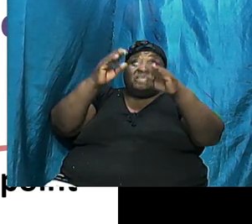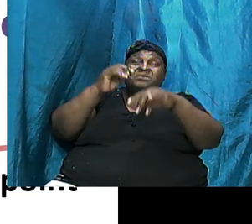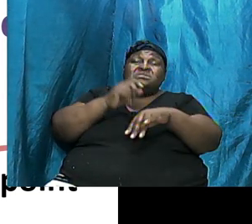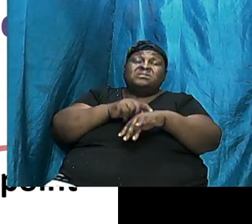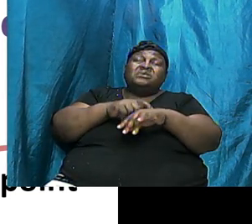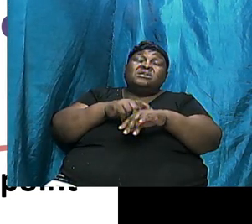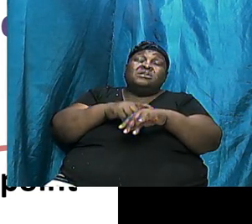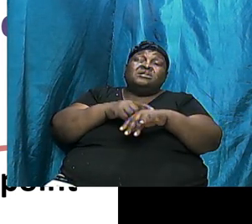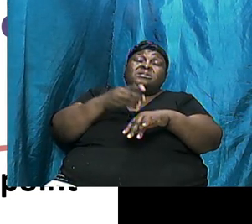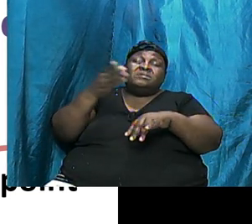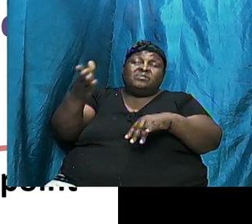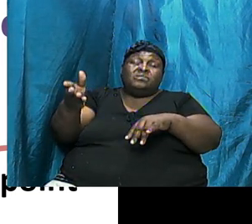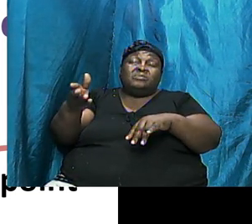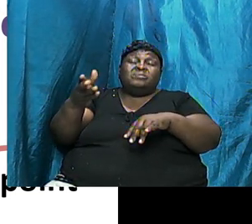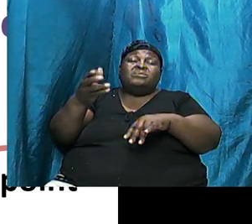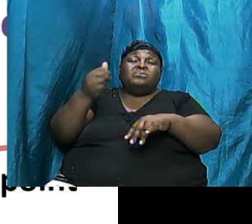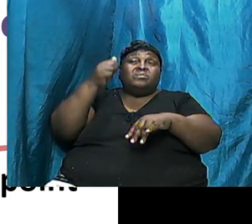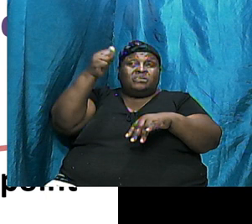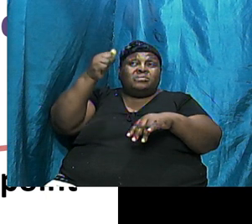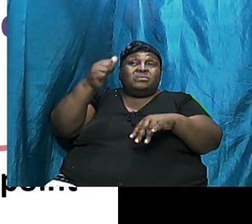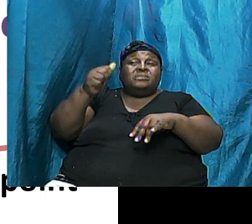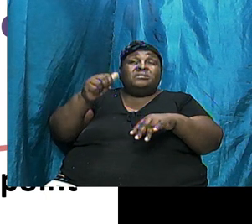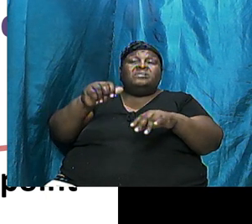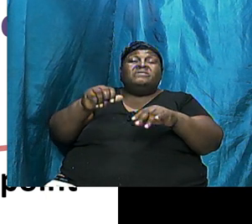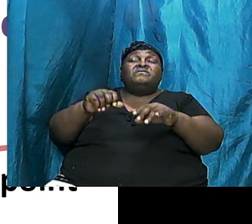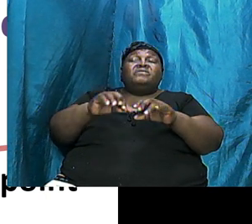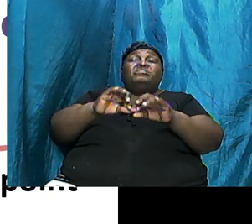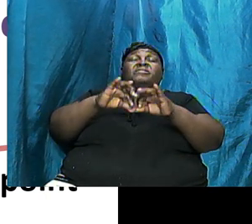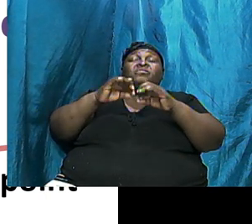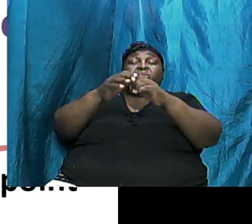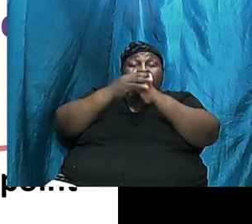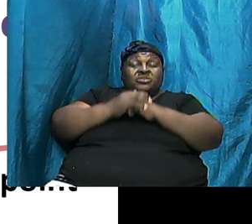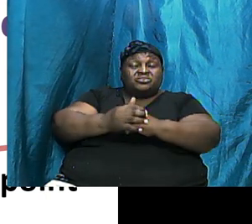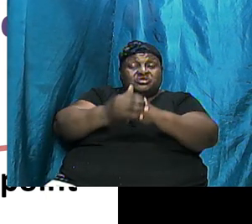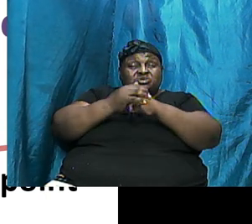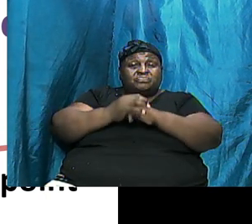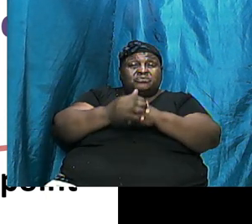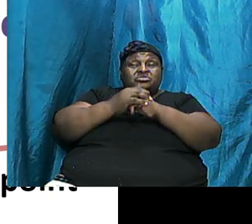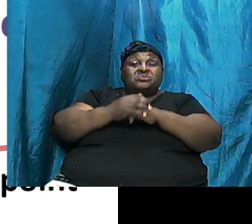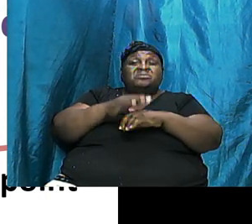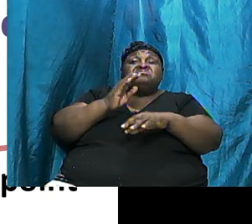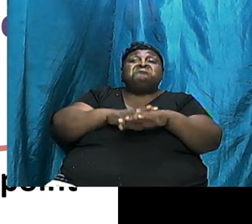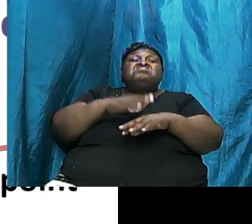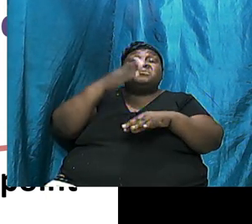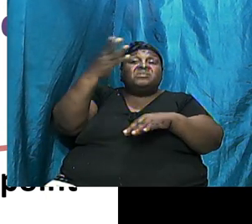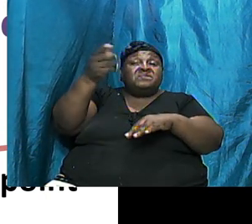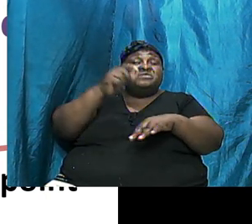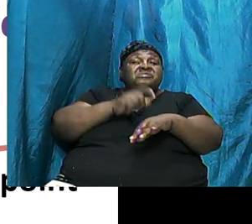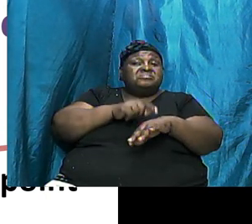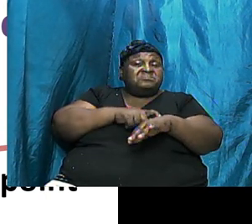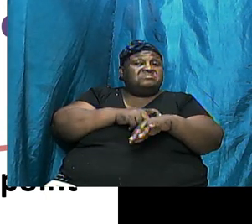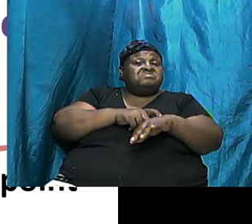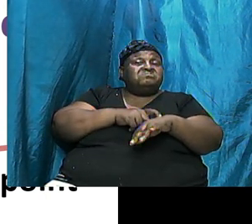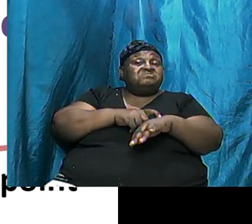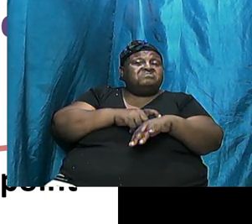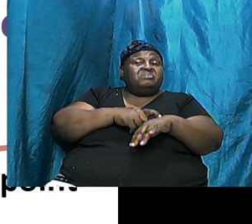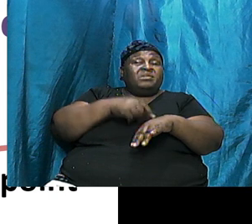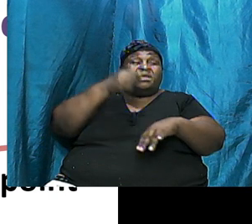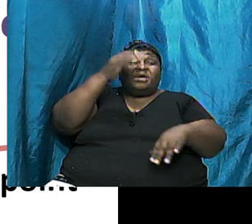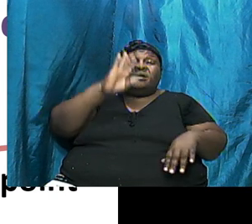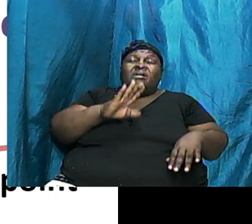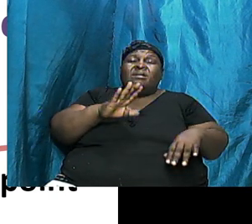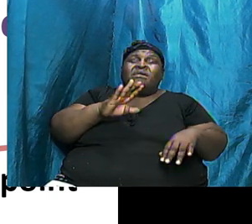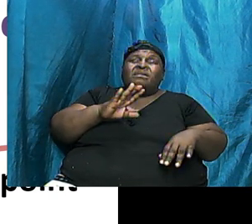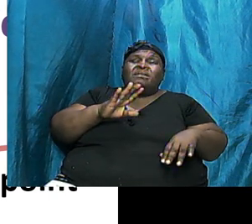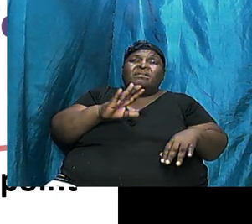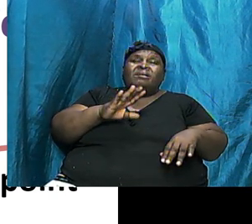Worship And Worship In God They Decided They Are Going To Do It On Their Terms And God Spoiled Their